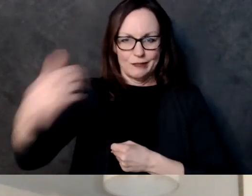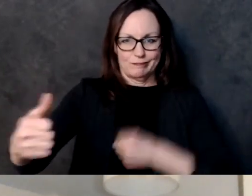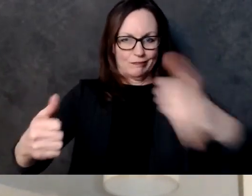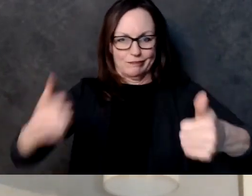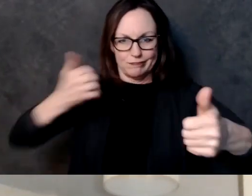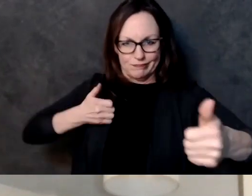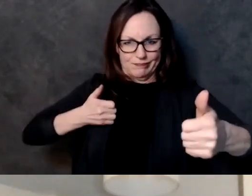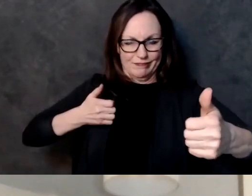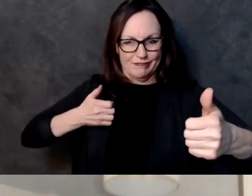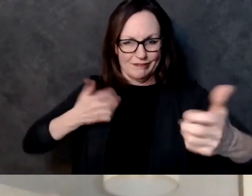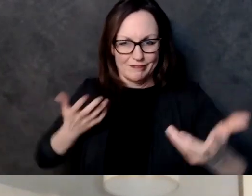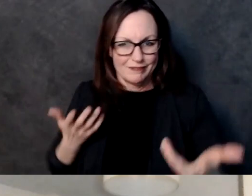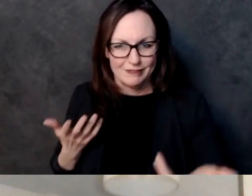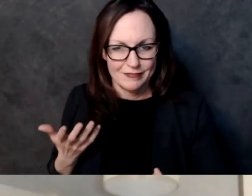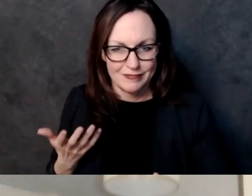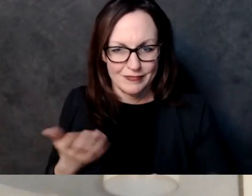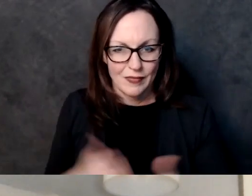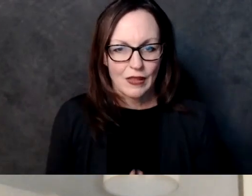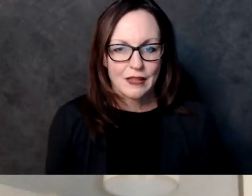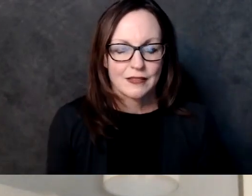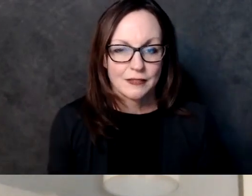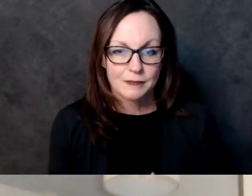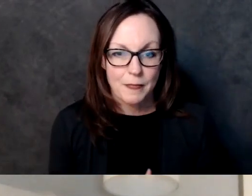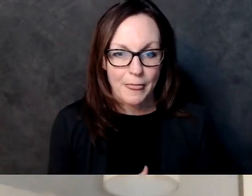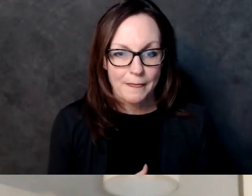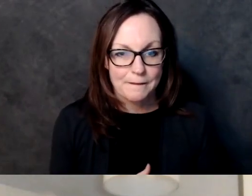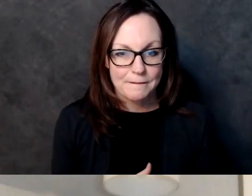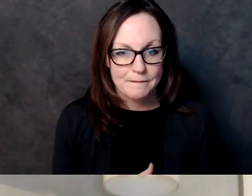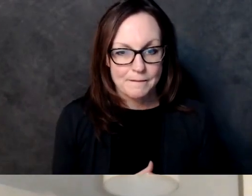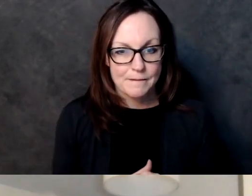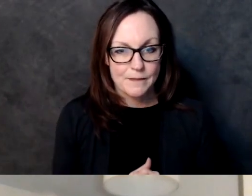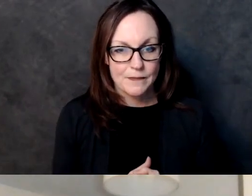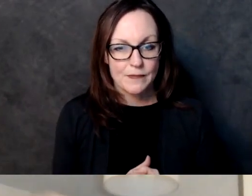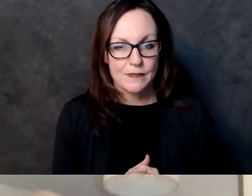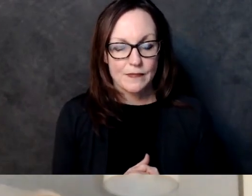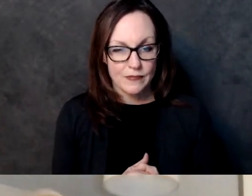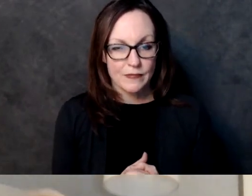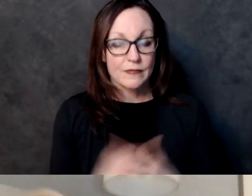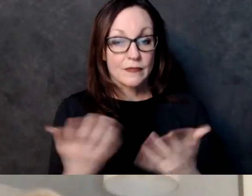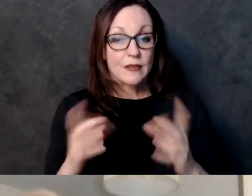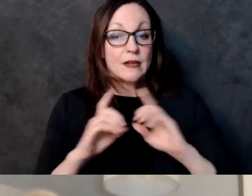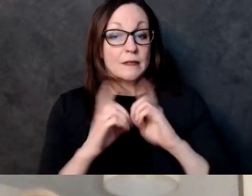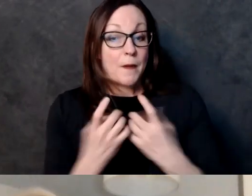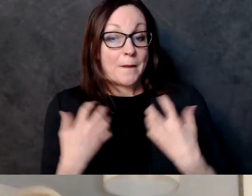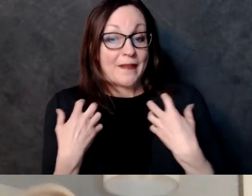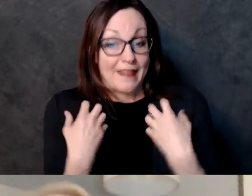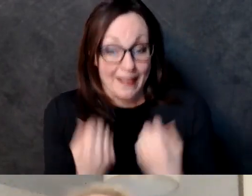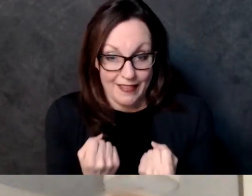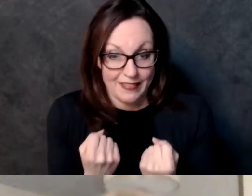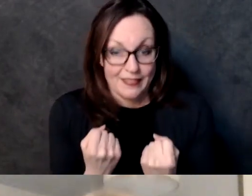visit uh dhs.wisconsin.gov slash community night covid19 slash community